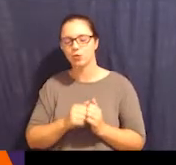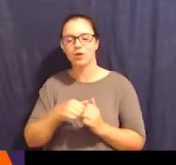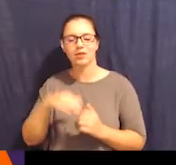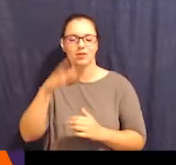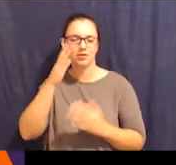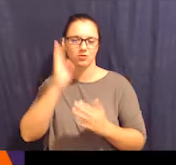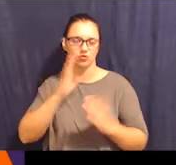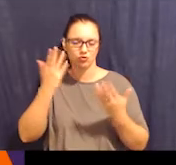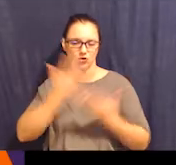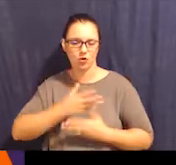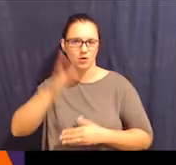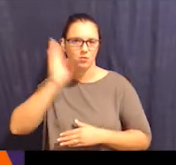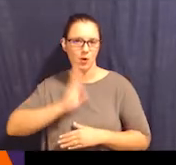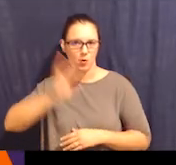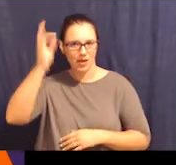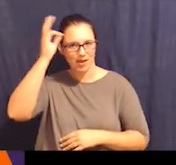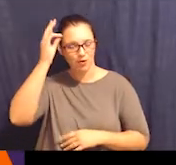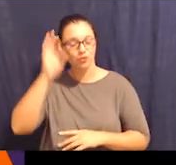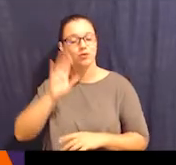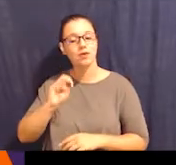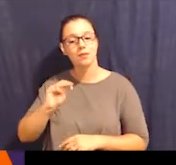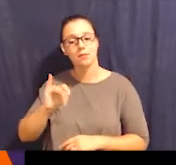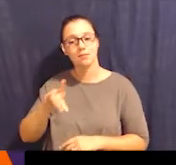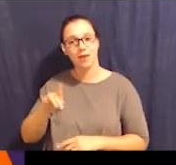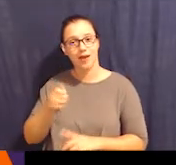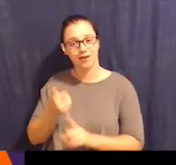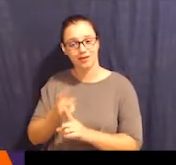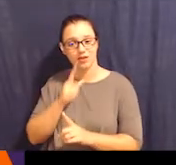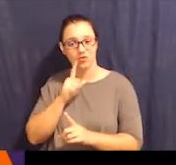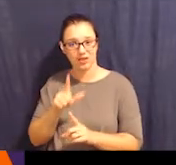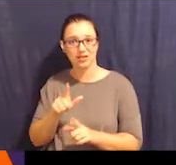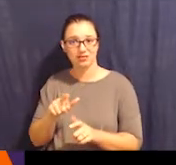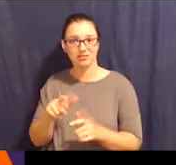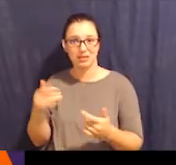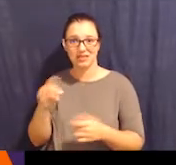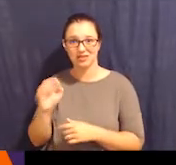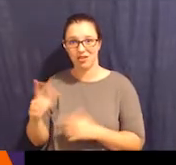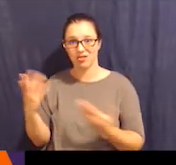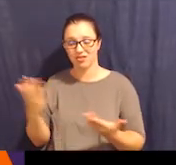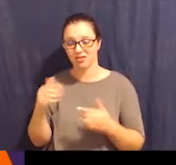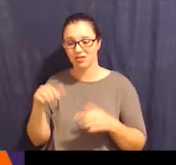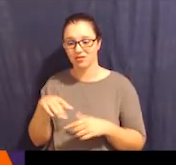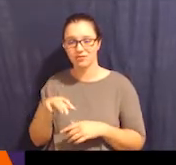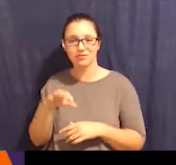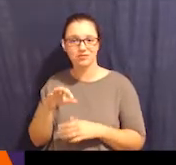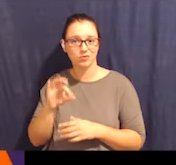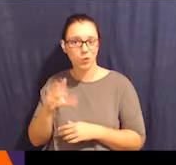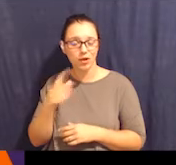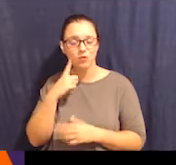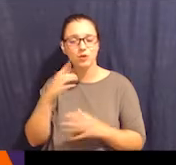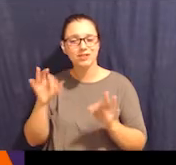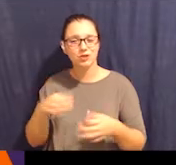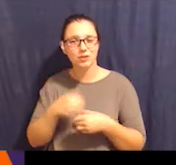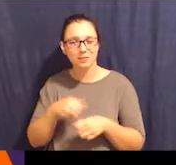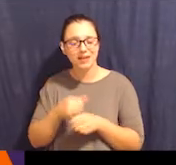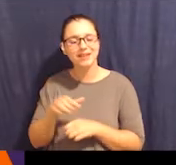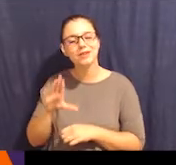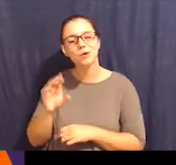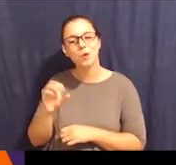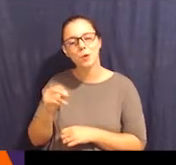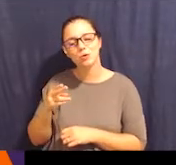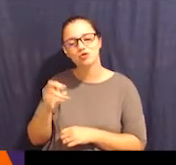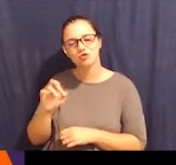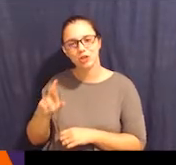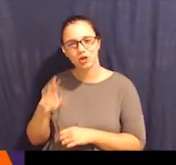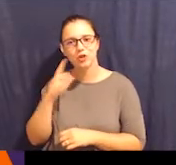brown hair. And Mike is actually a really big deal in supported decision-making in Florida. He is the co-chair